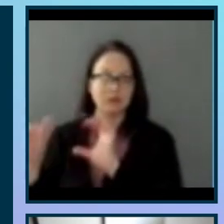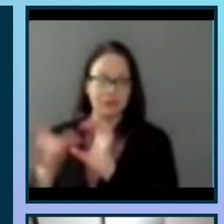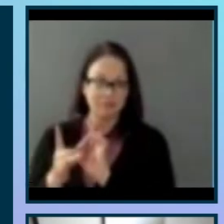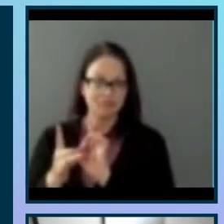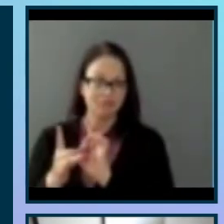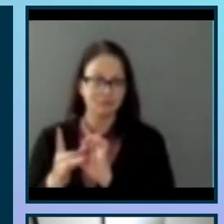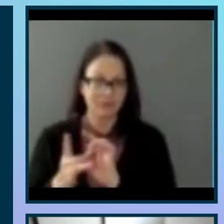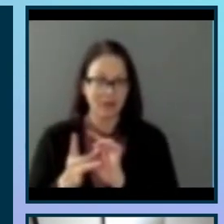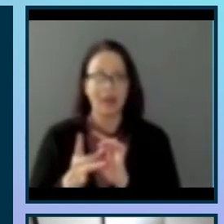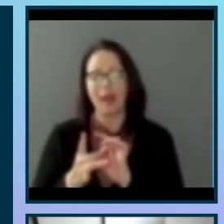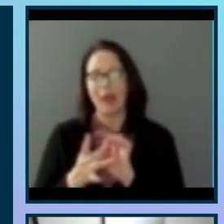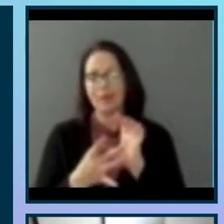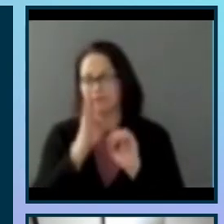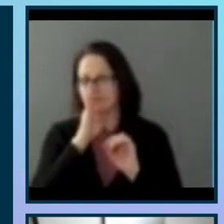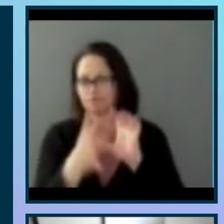Soundscapes website.